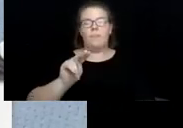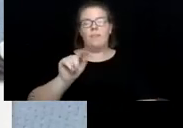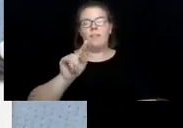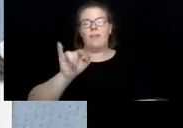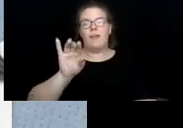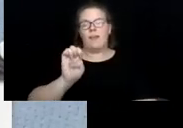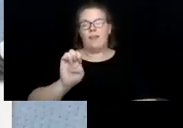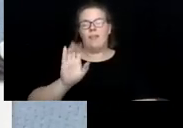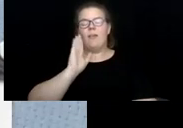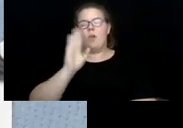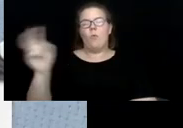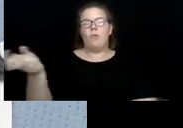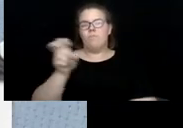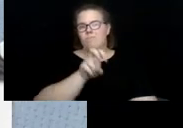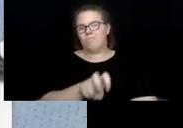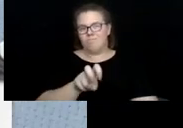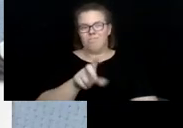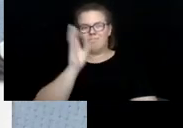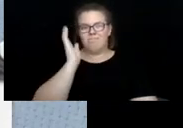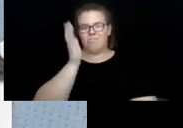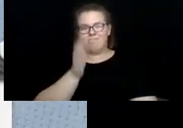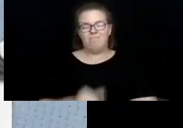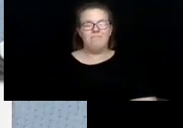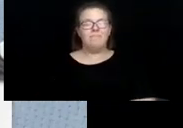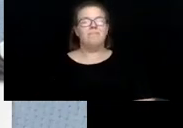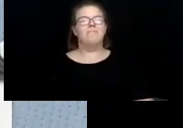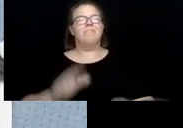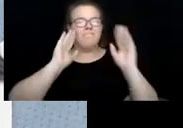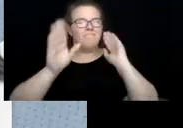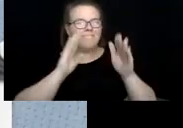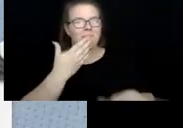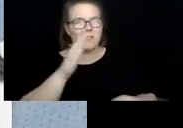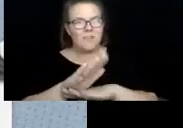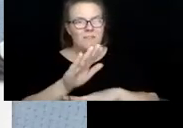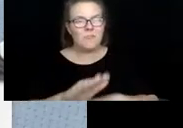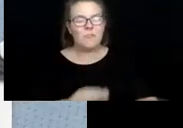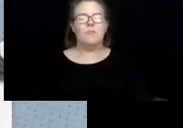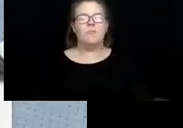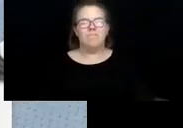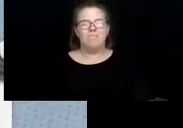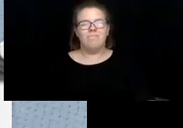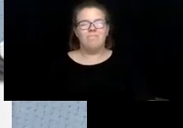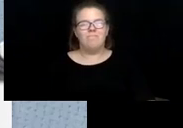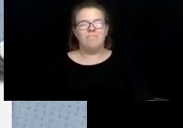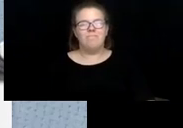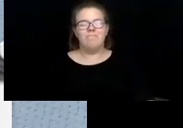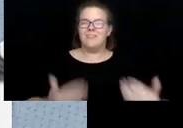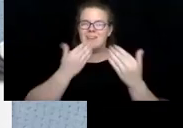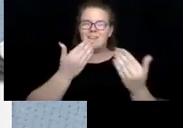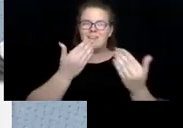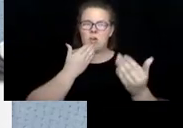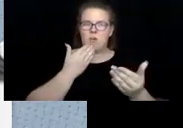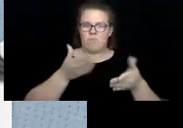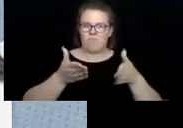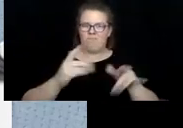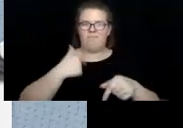the, come to the camera. Good afternoon. Um, thanks for having me. I am